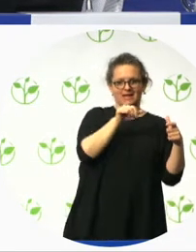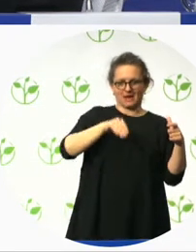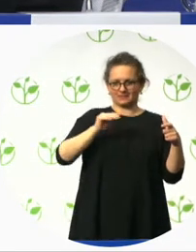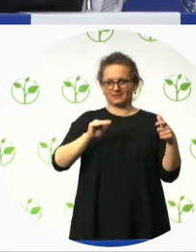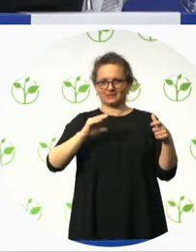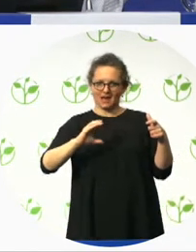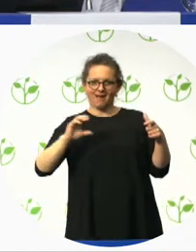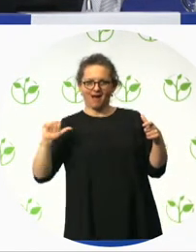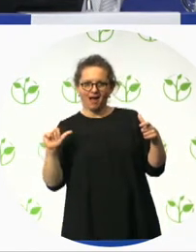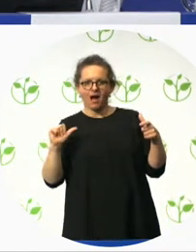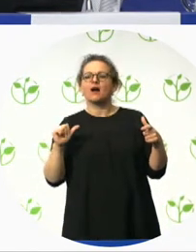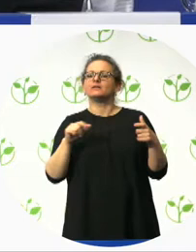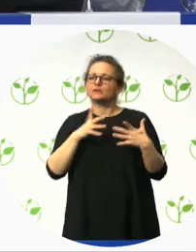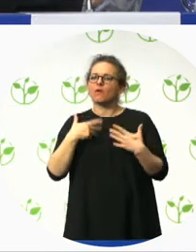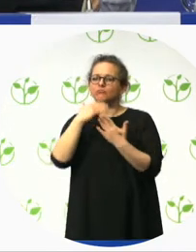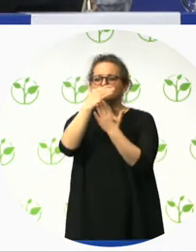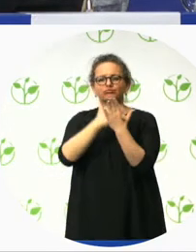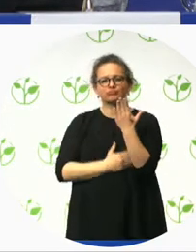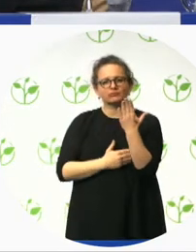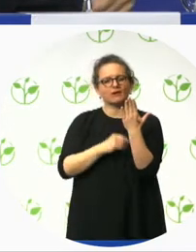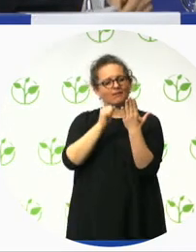measure success. You heard about that a little bit already today.